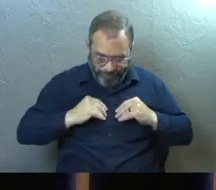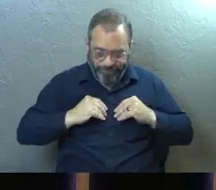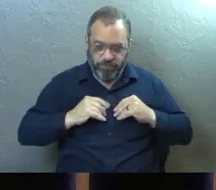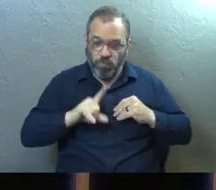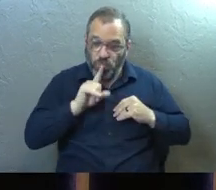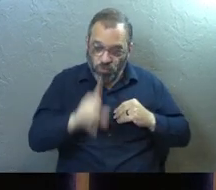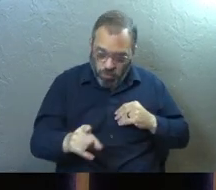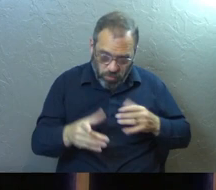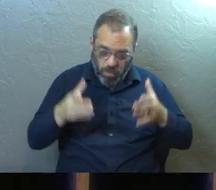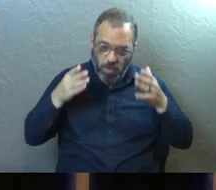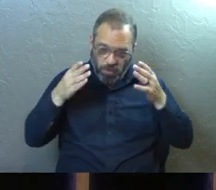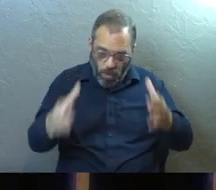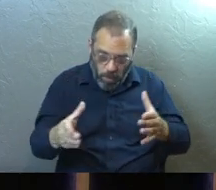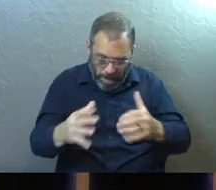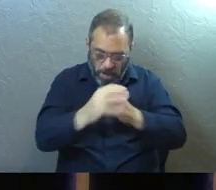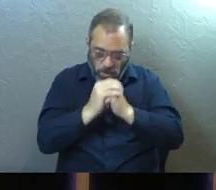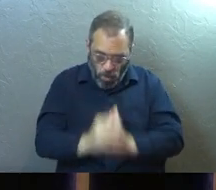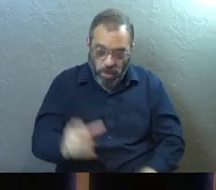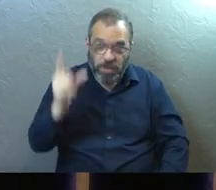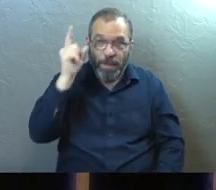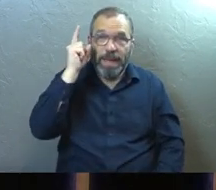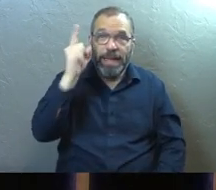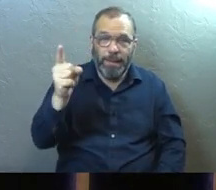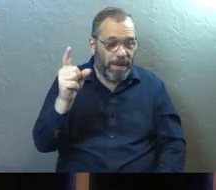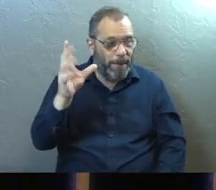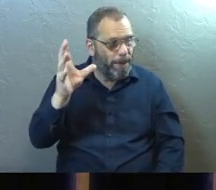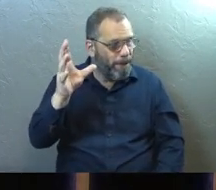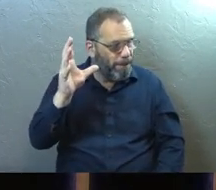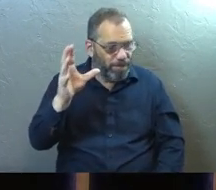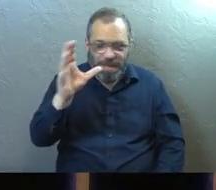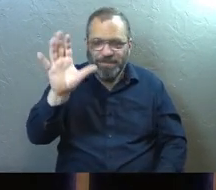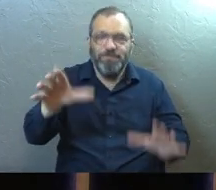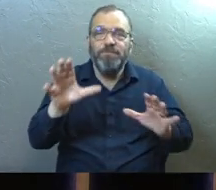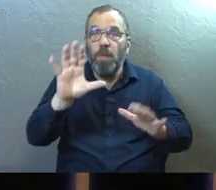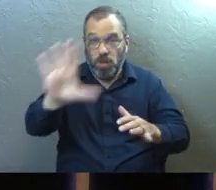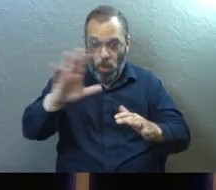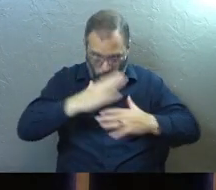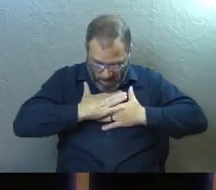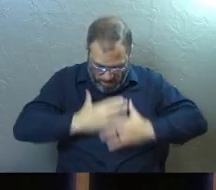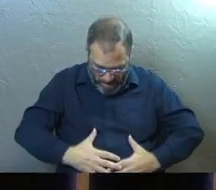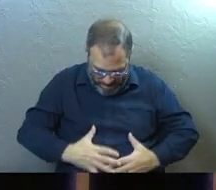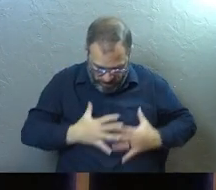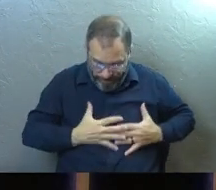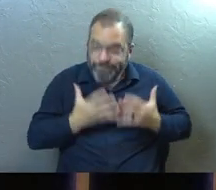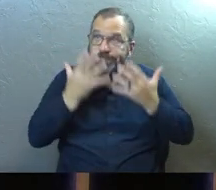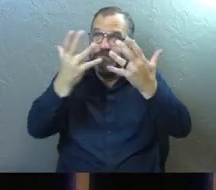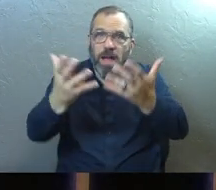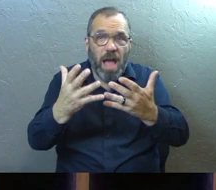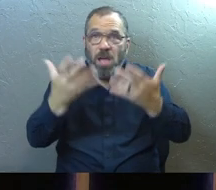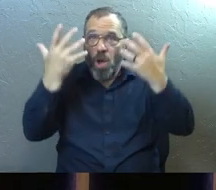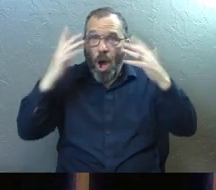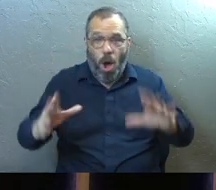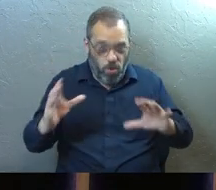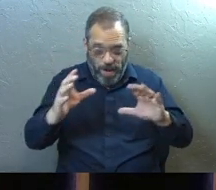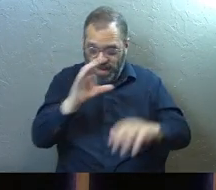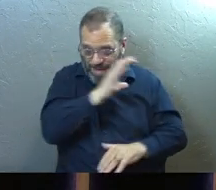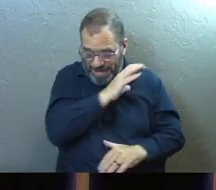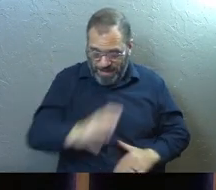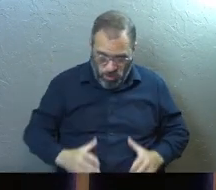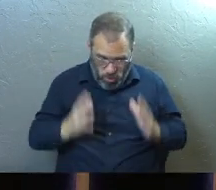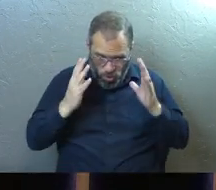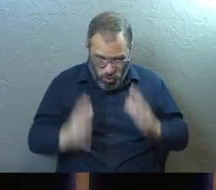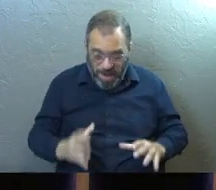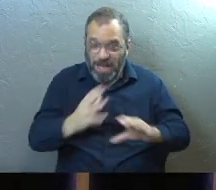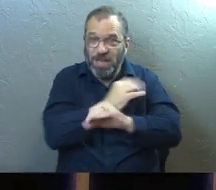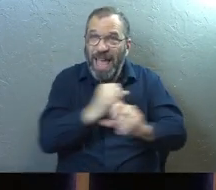This is truly the way to worship him. He says, give your bodies to God. You're already a Christian. You're